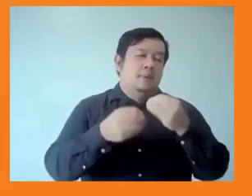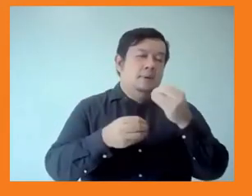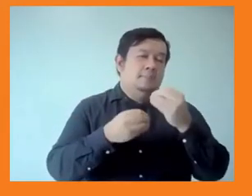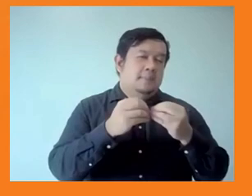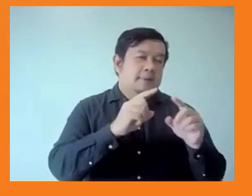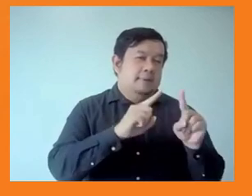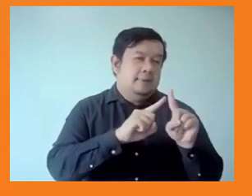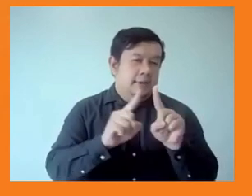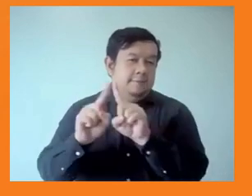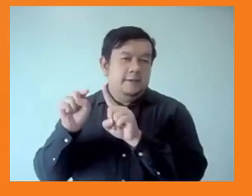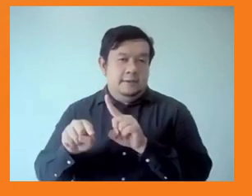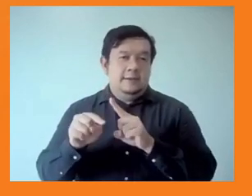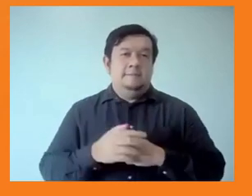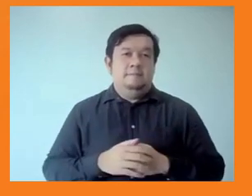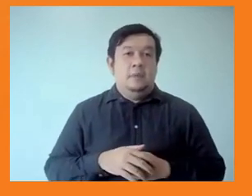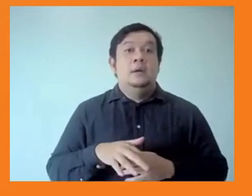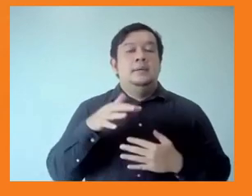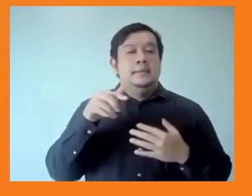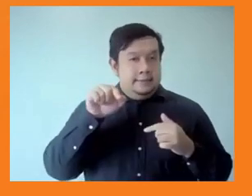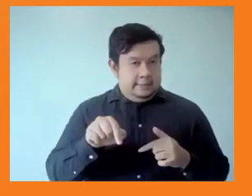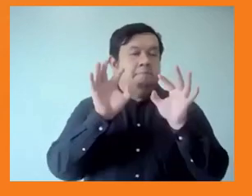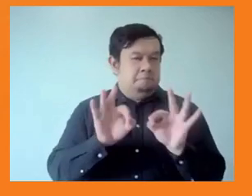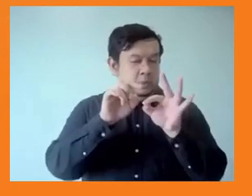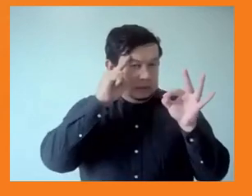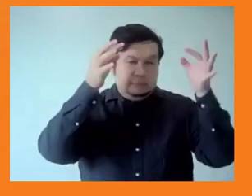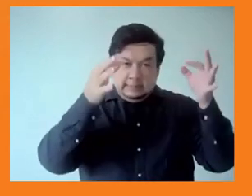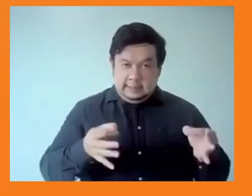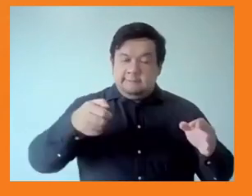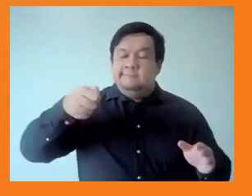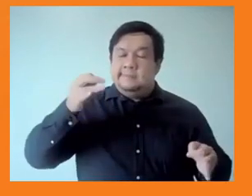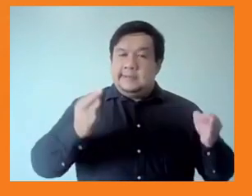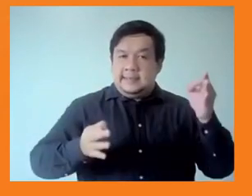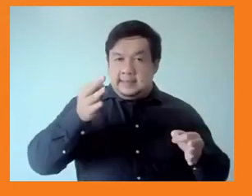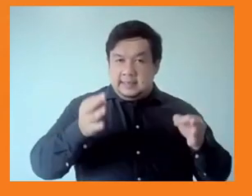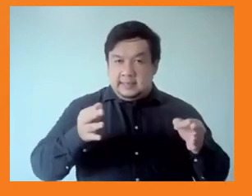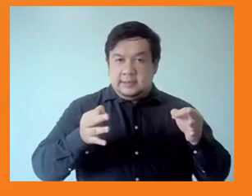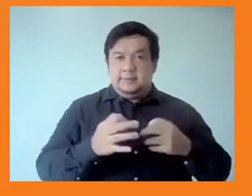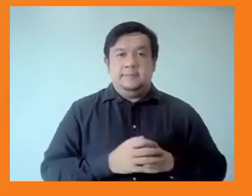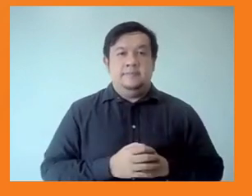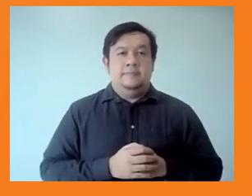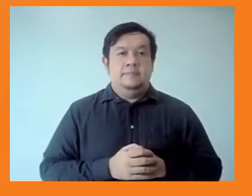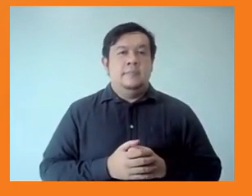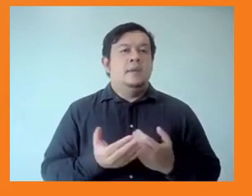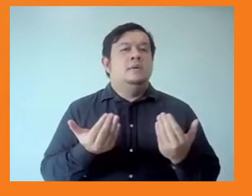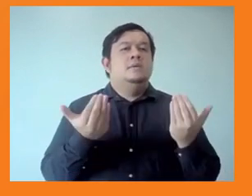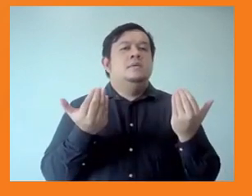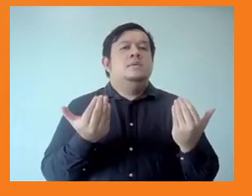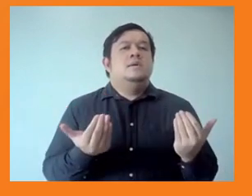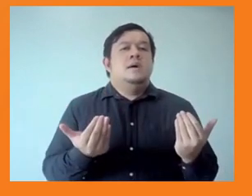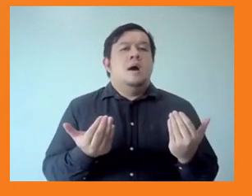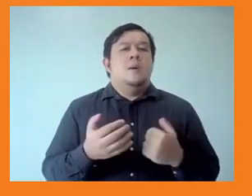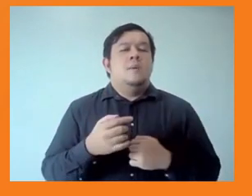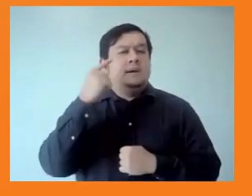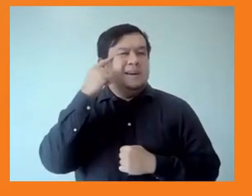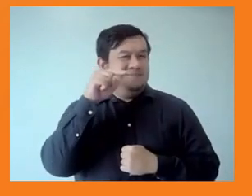injustices. And so here, what a lot of the academic thinking is pointing to is that